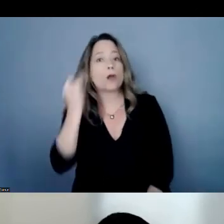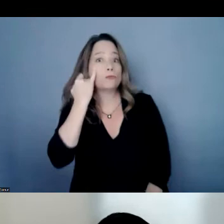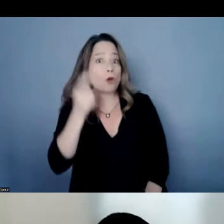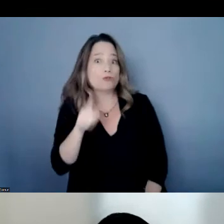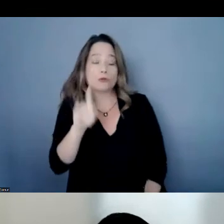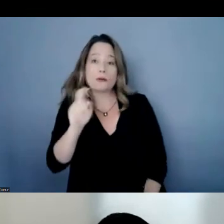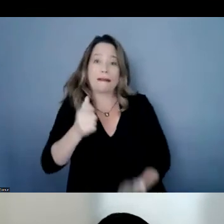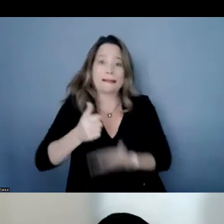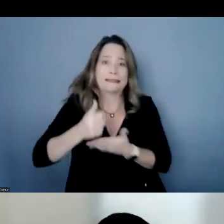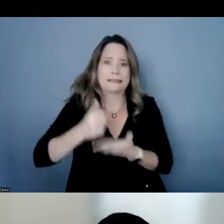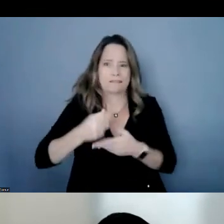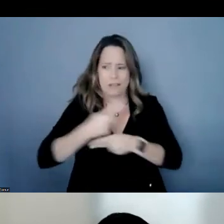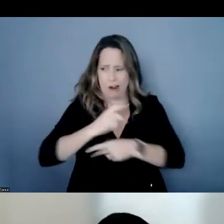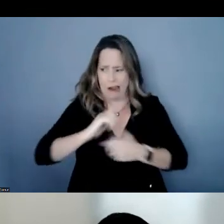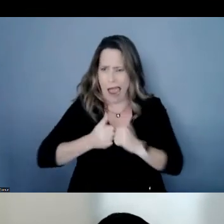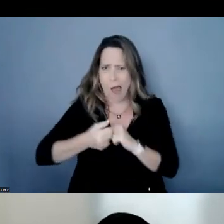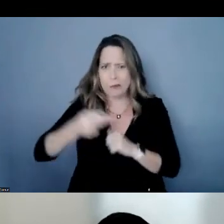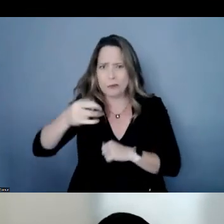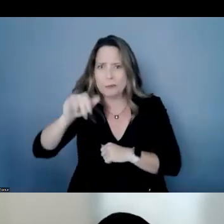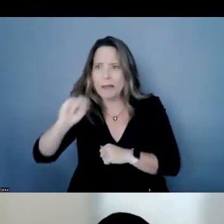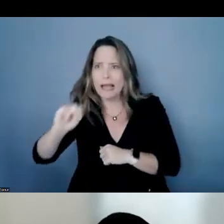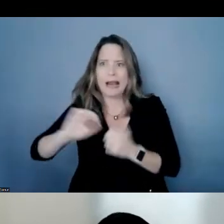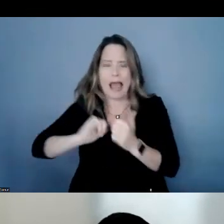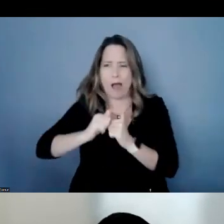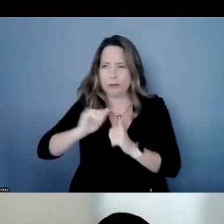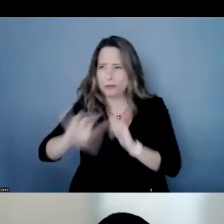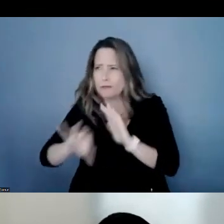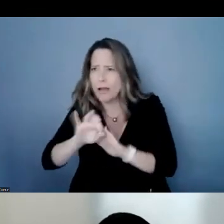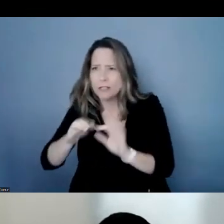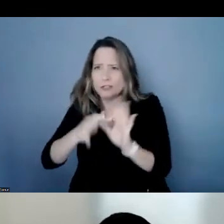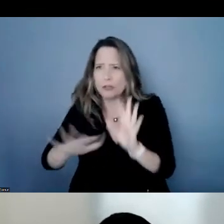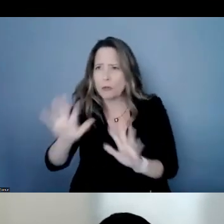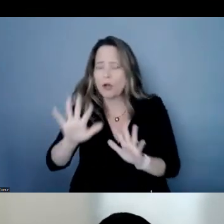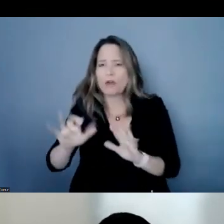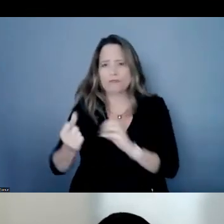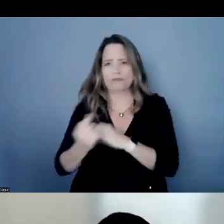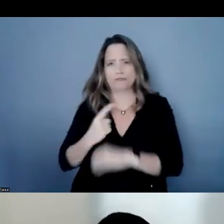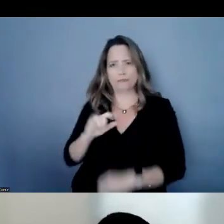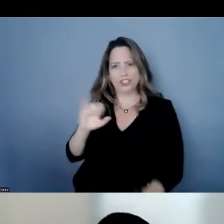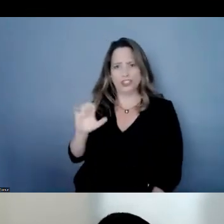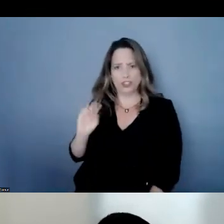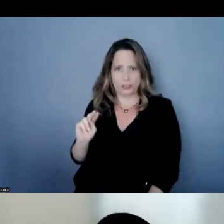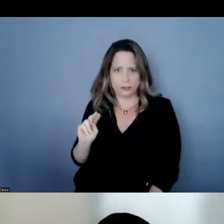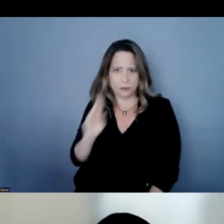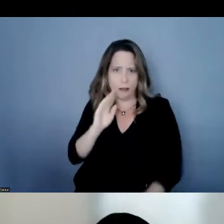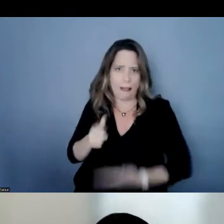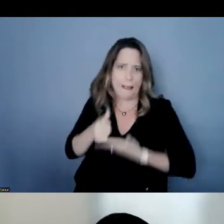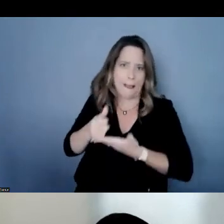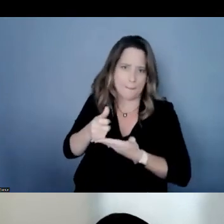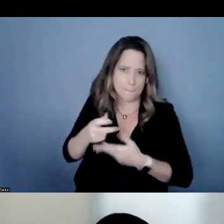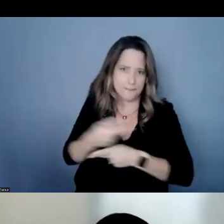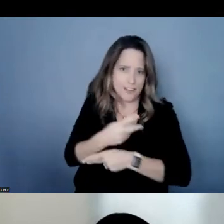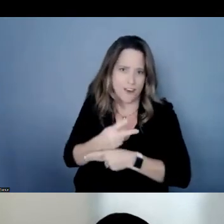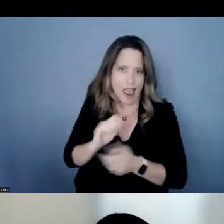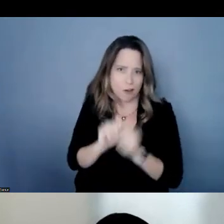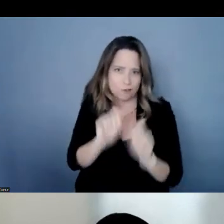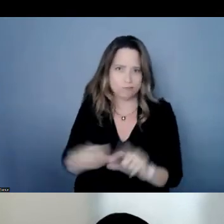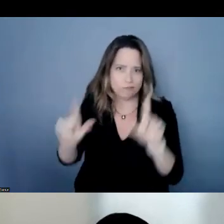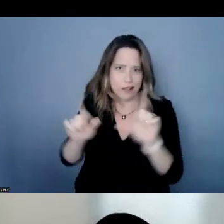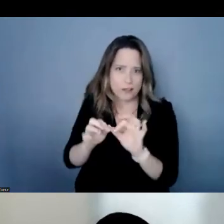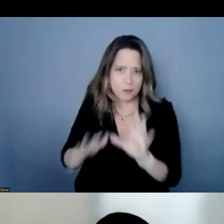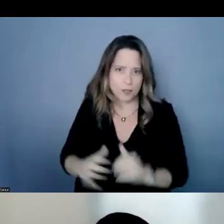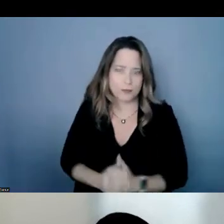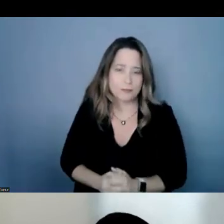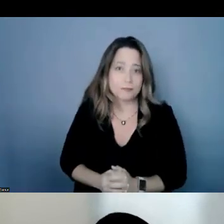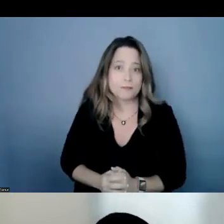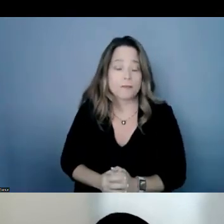spotlighting or pinning the interpreter please also just send me a note our intent is that today will be a conversation